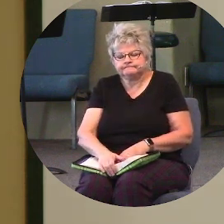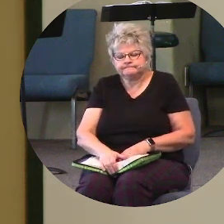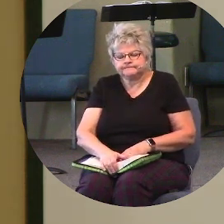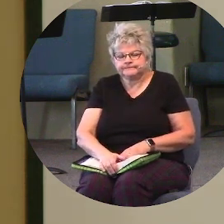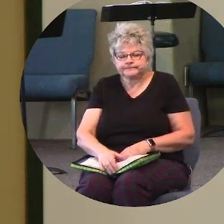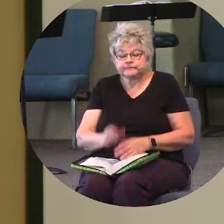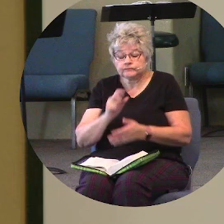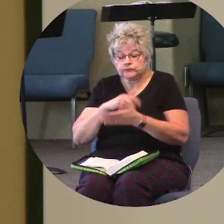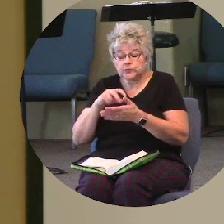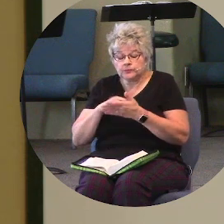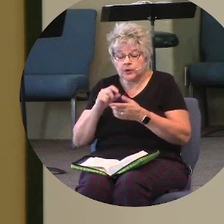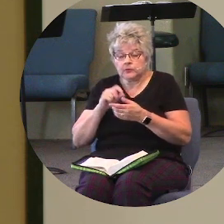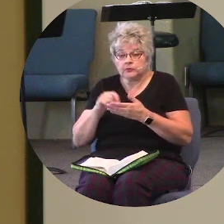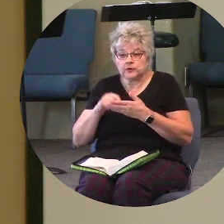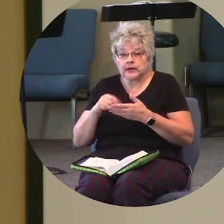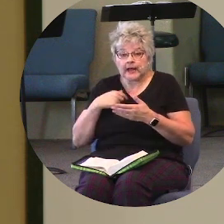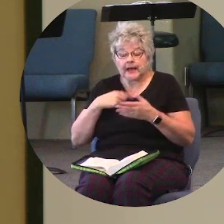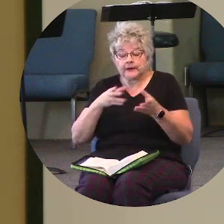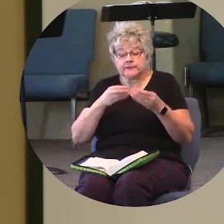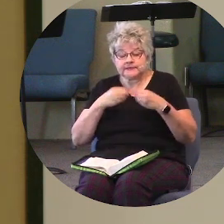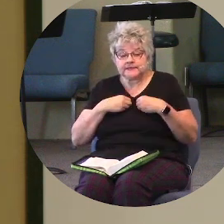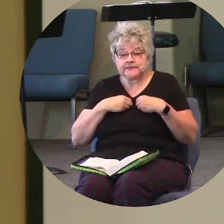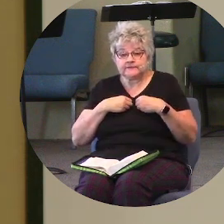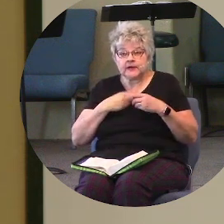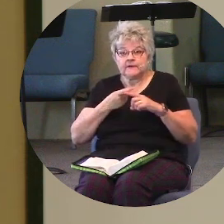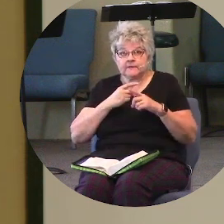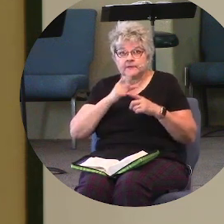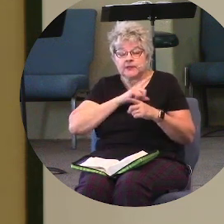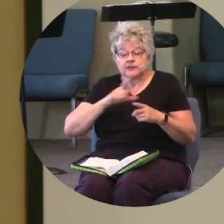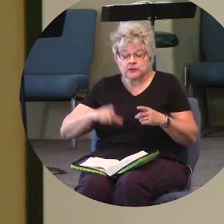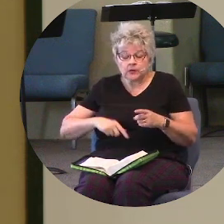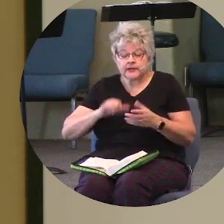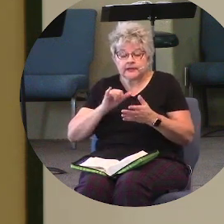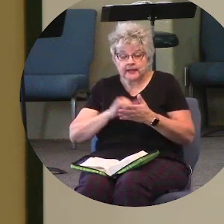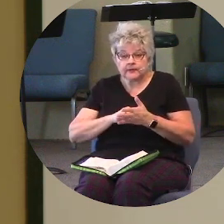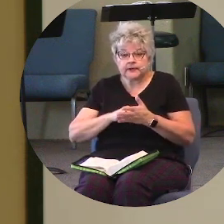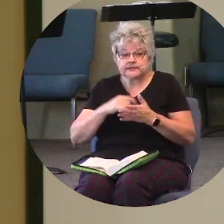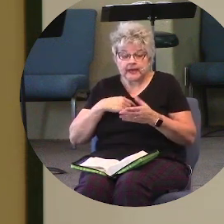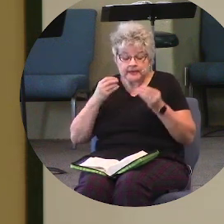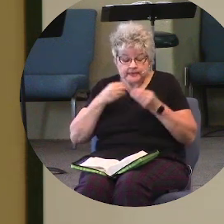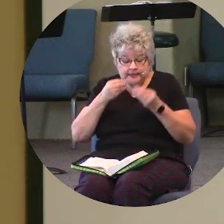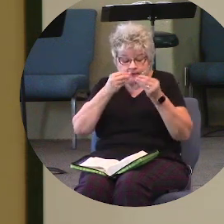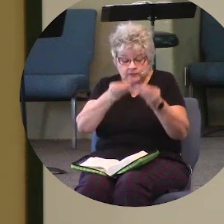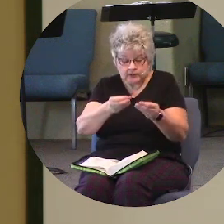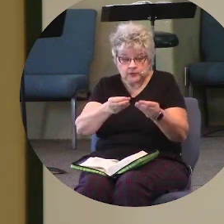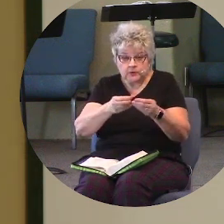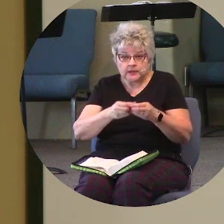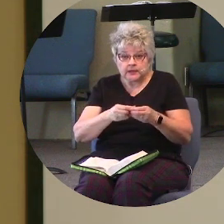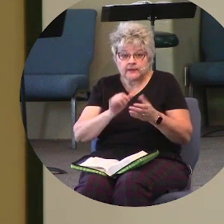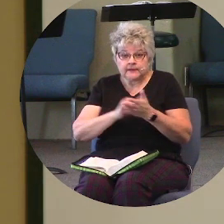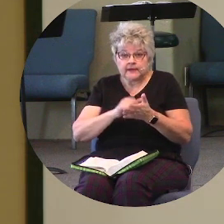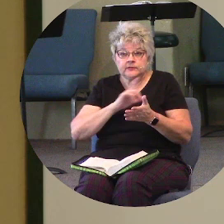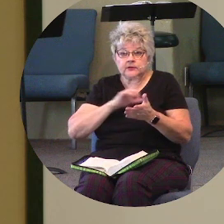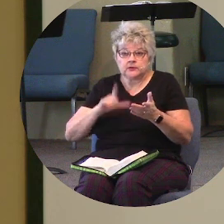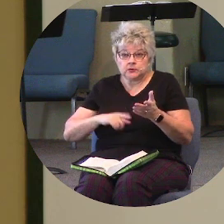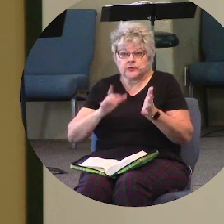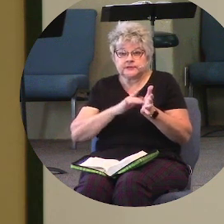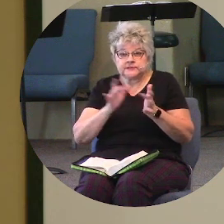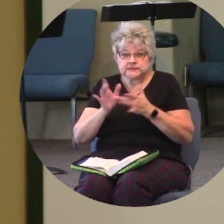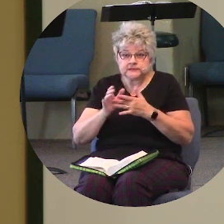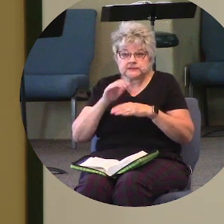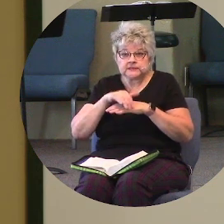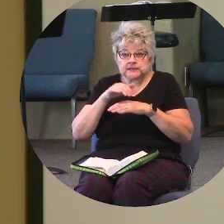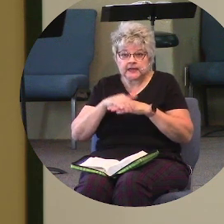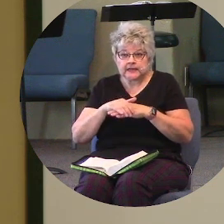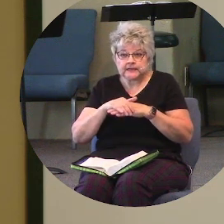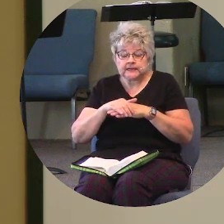Paul wrote, For I received, in verse 23, from the Lord that which I also delivered to you, that the Lord Jesus, in the night in which